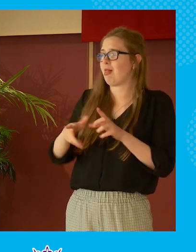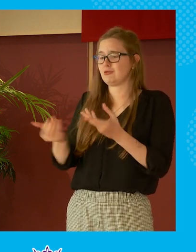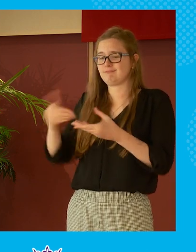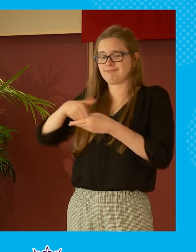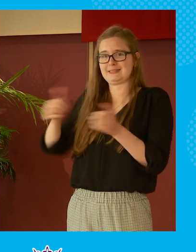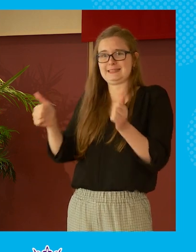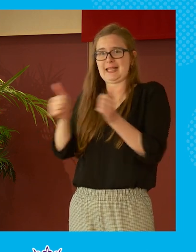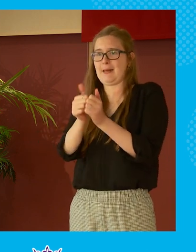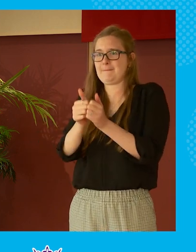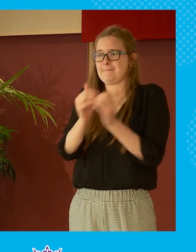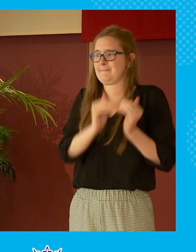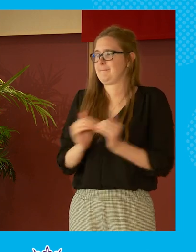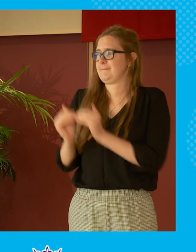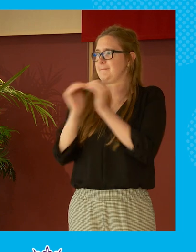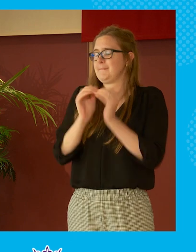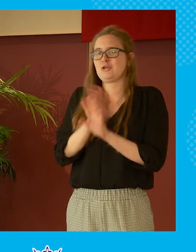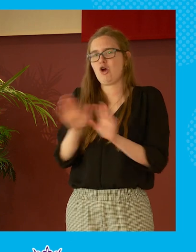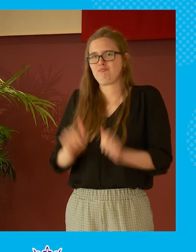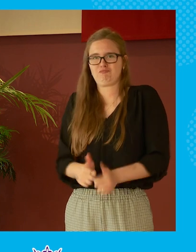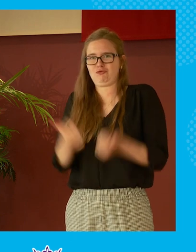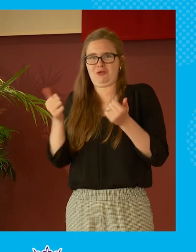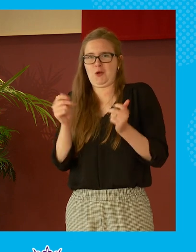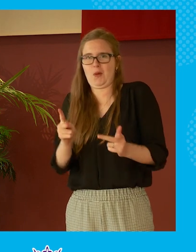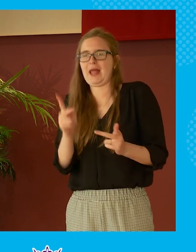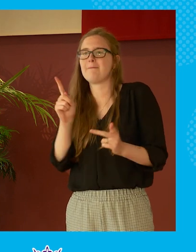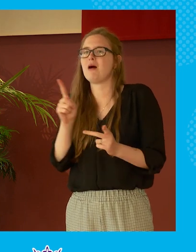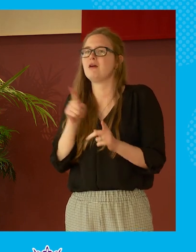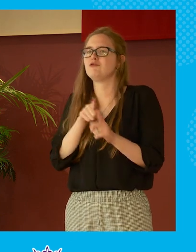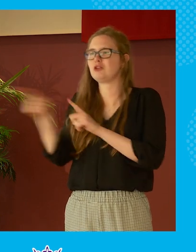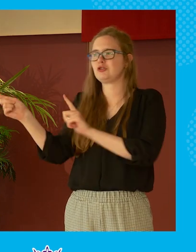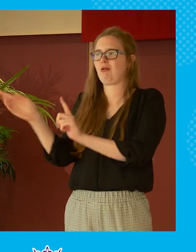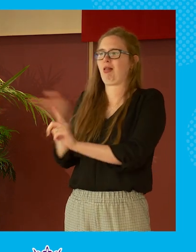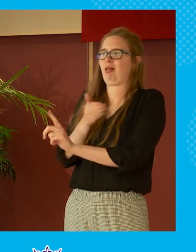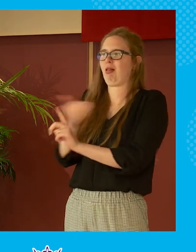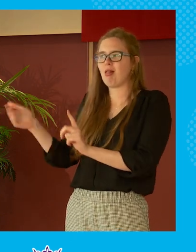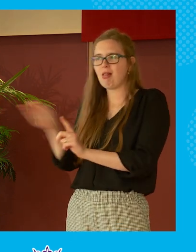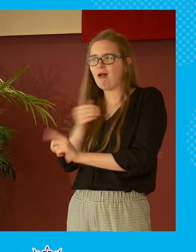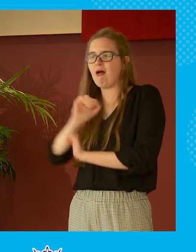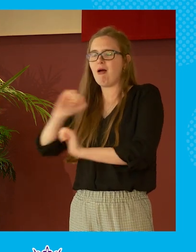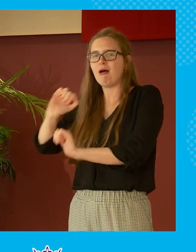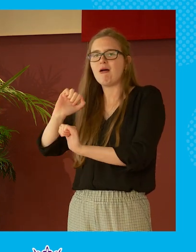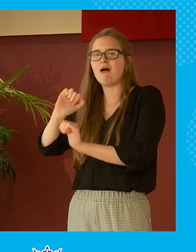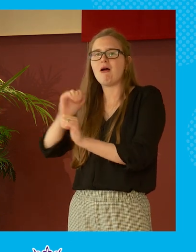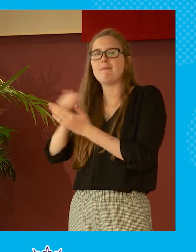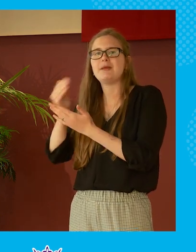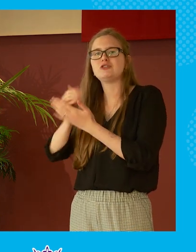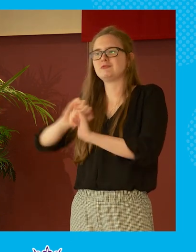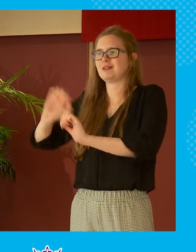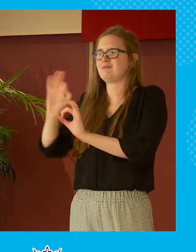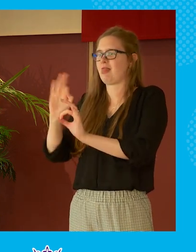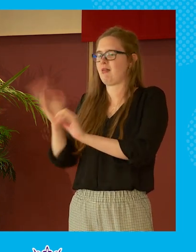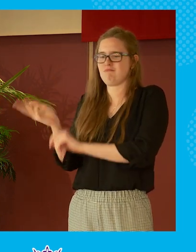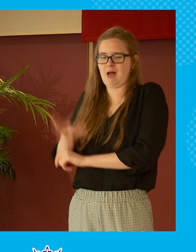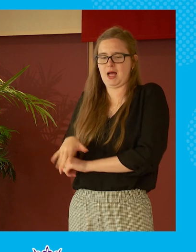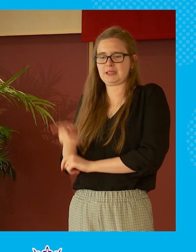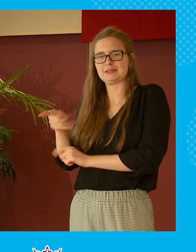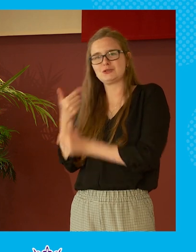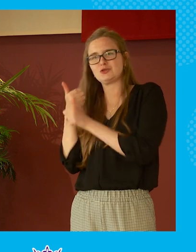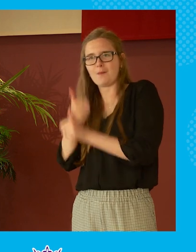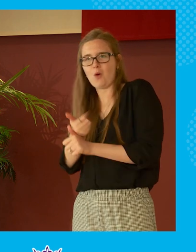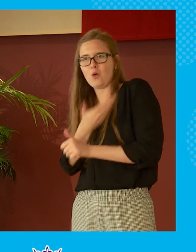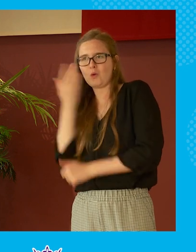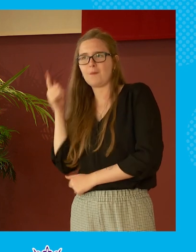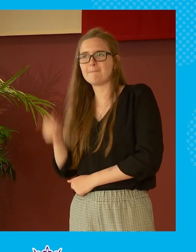page as possible imperfectly but if you scalp people utterly and leave it so they've nothing to go back to their support